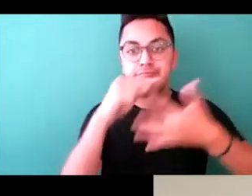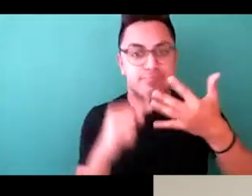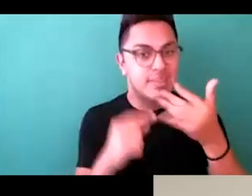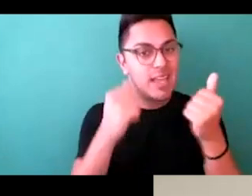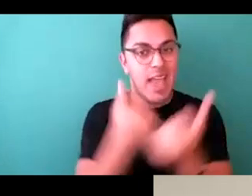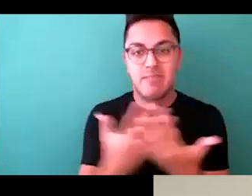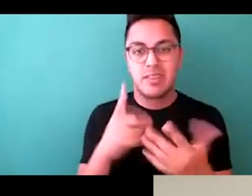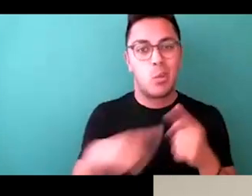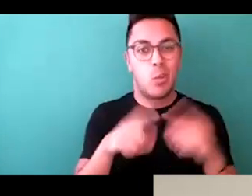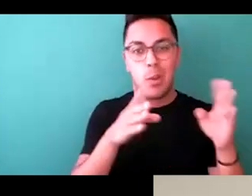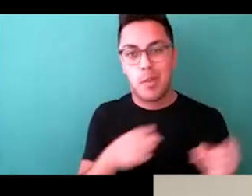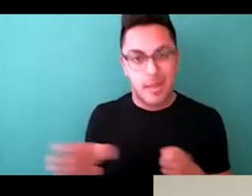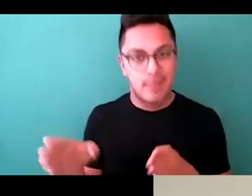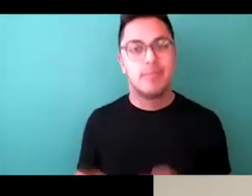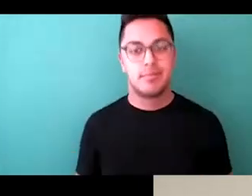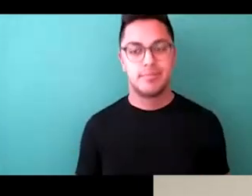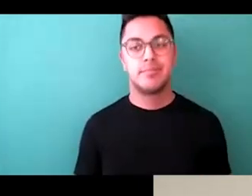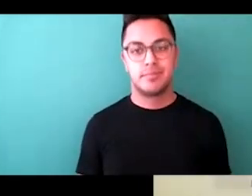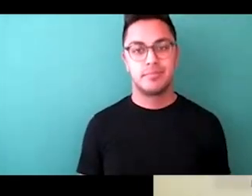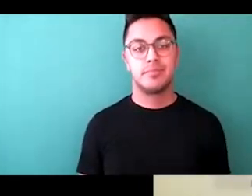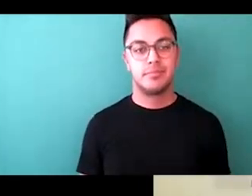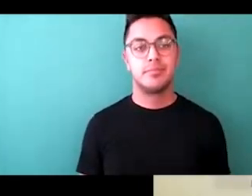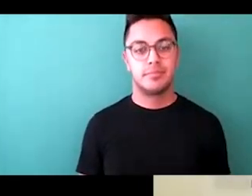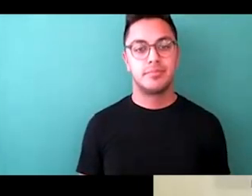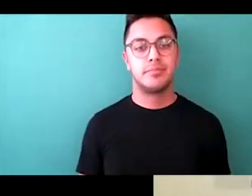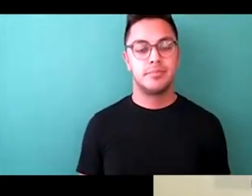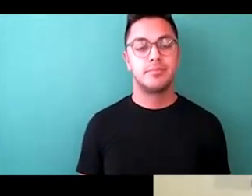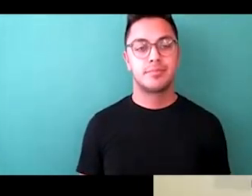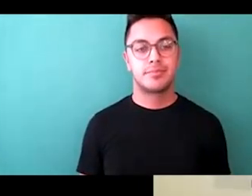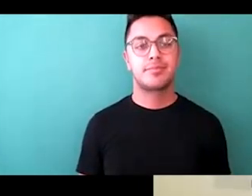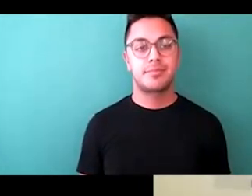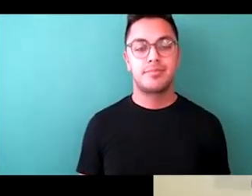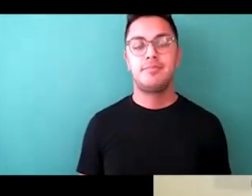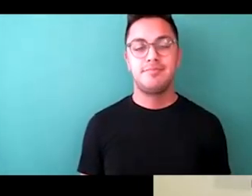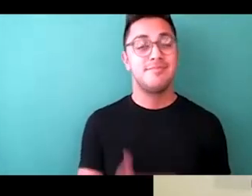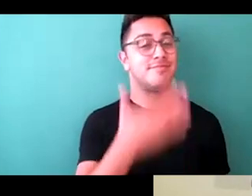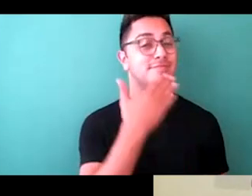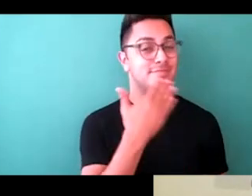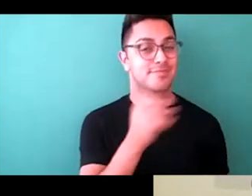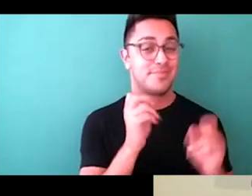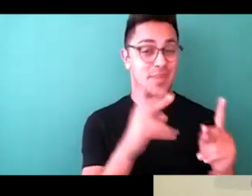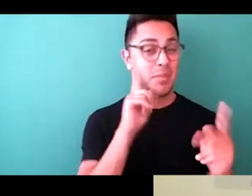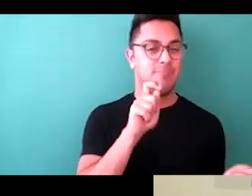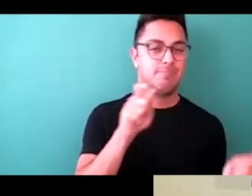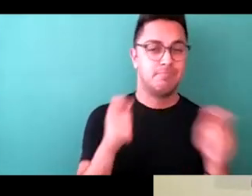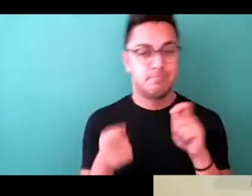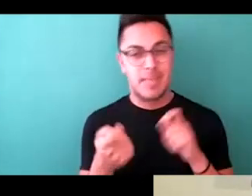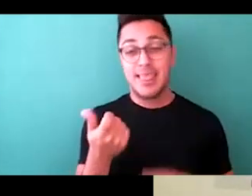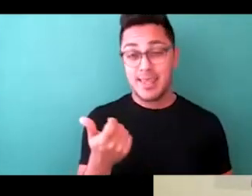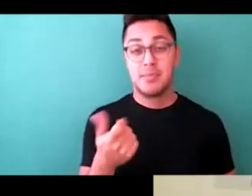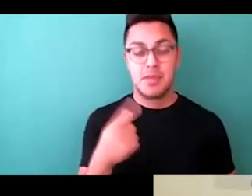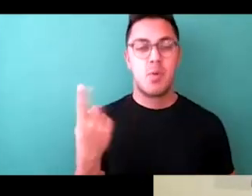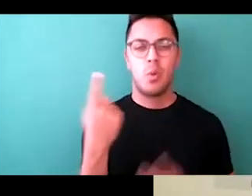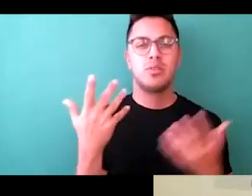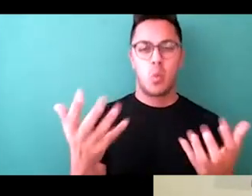back of house, our front of house. Amazing. Thank you. Okay, I'm going to switch gears a little bit because I do want to always